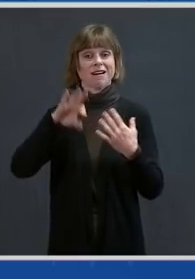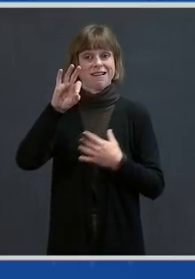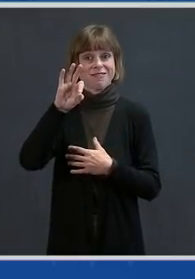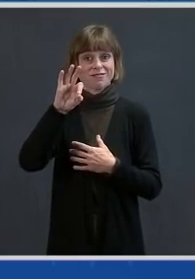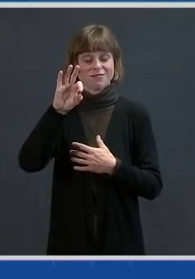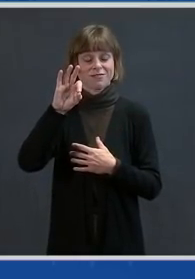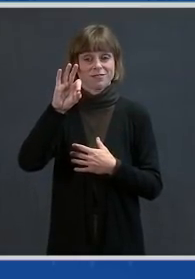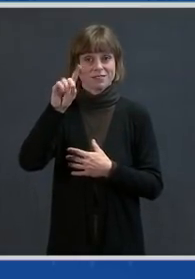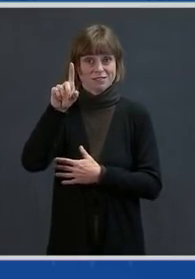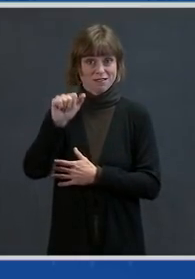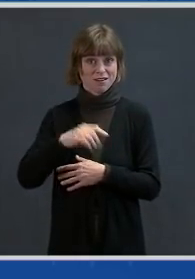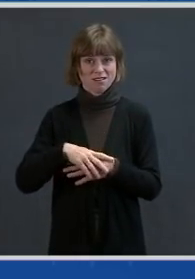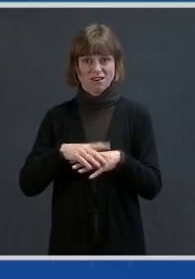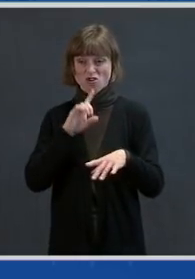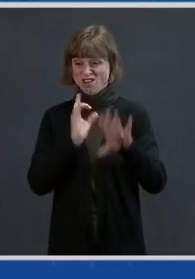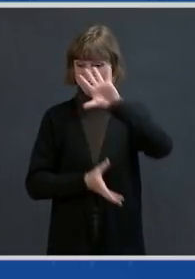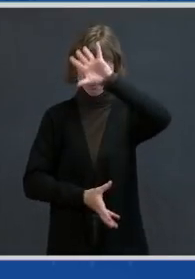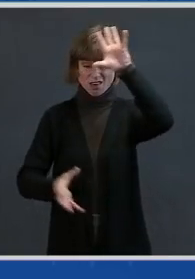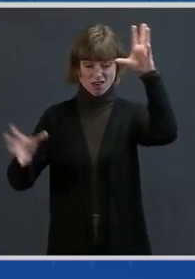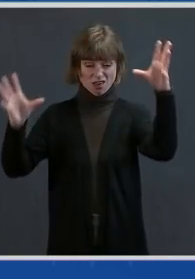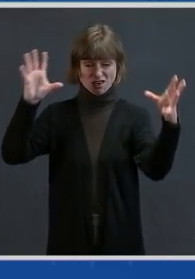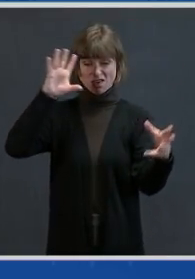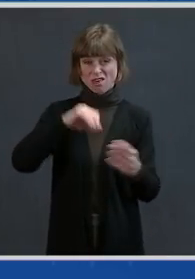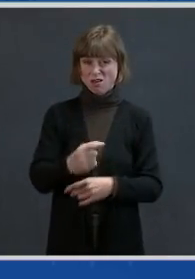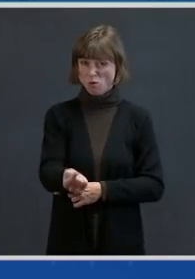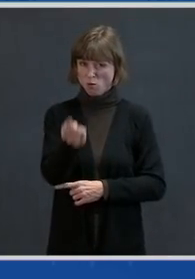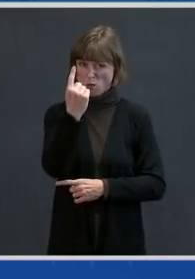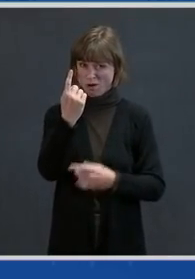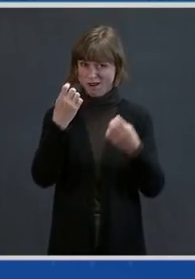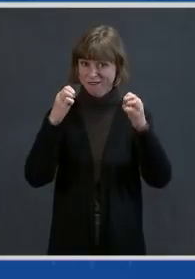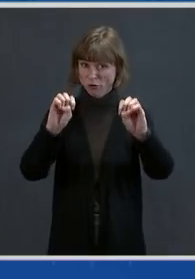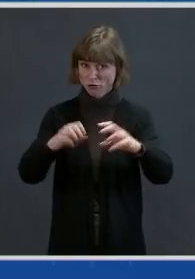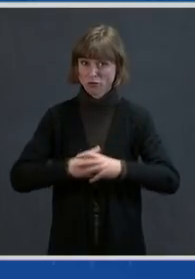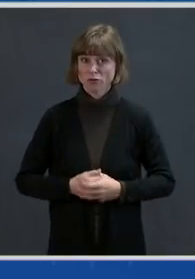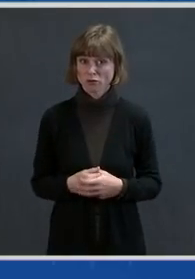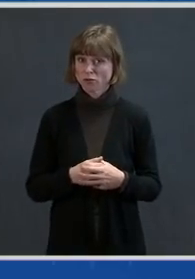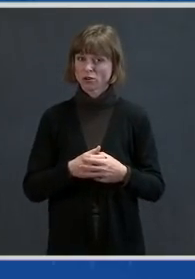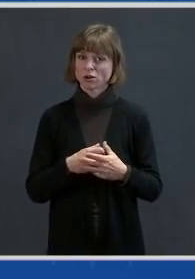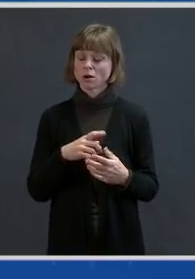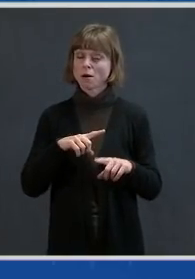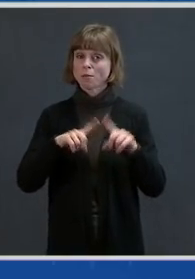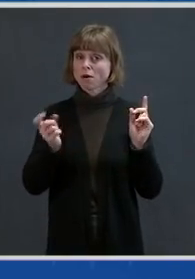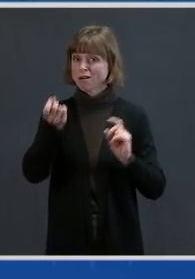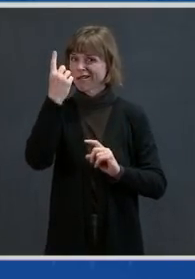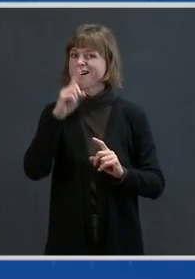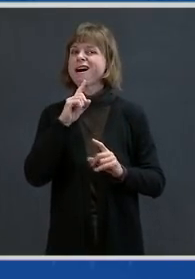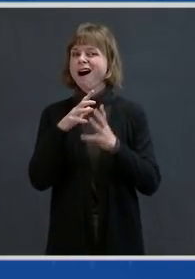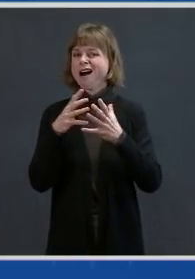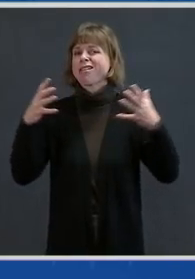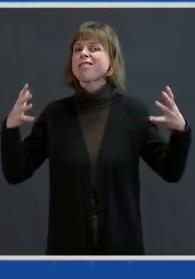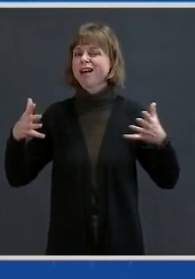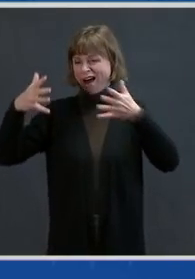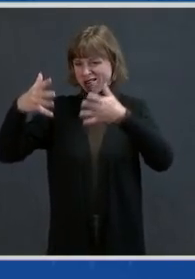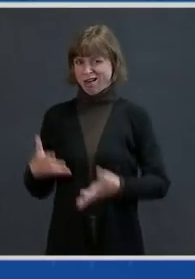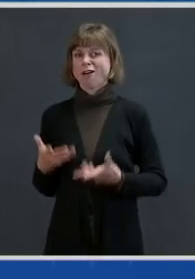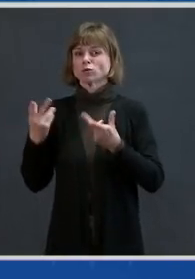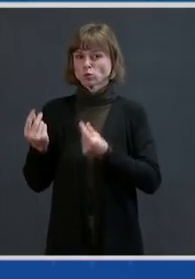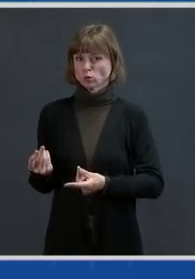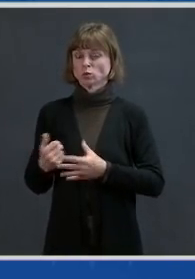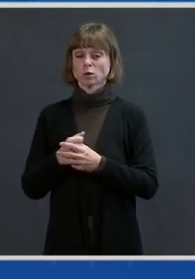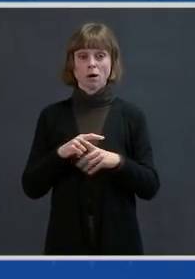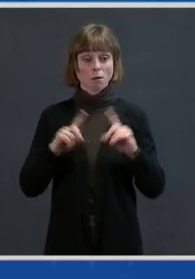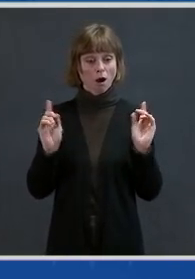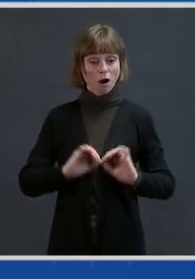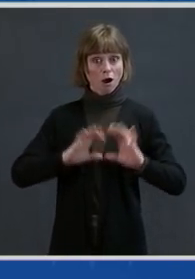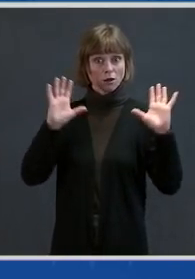This is all one effort. There is so much more to do, but one thing has become clear, is that while